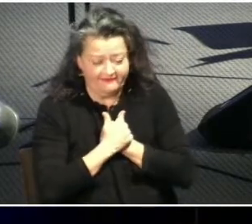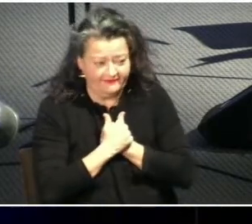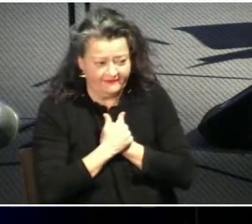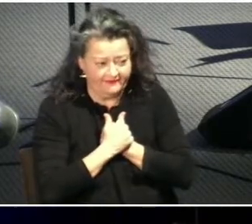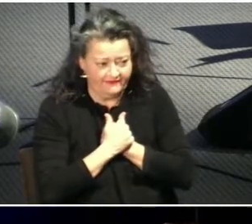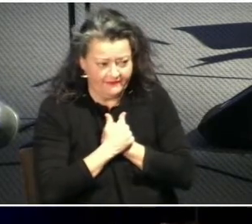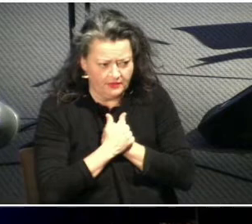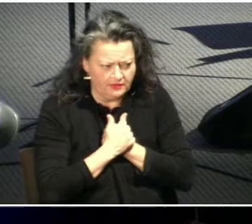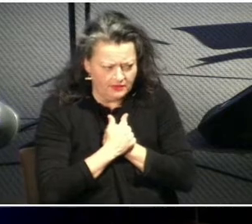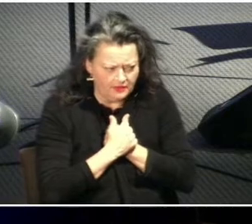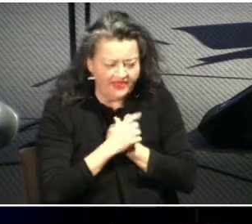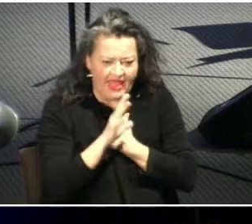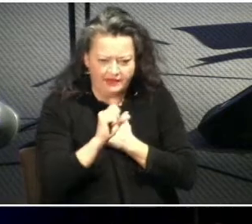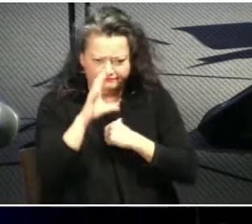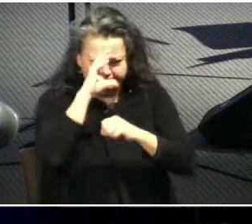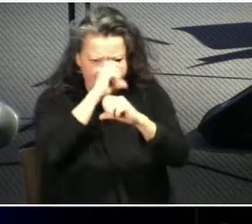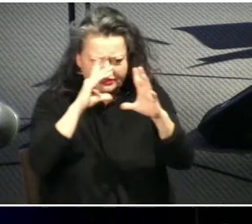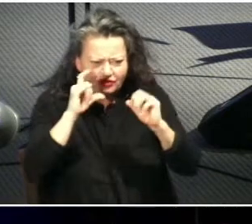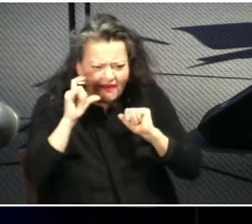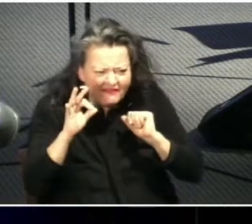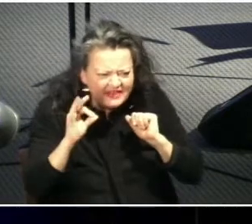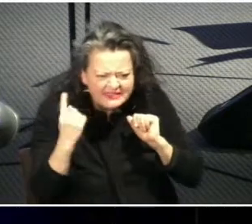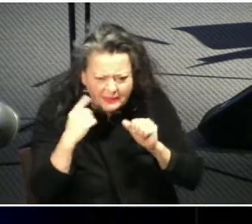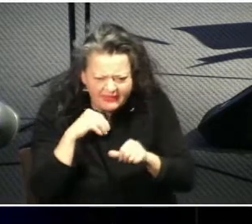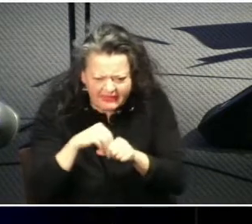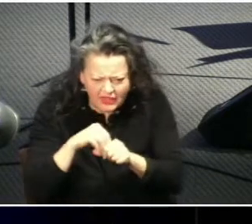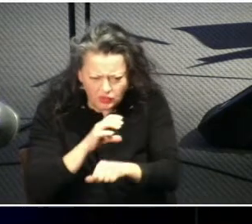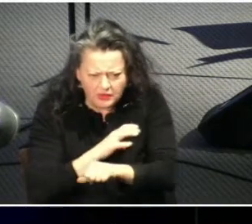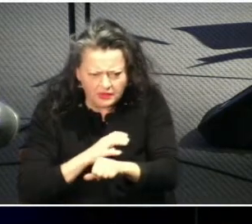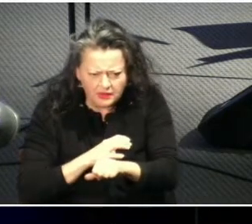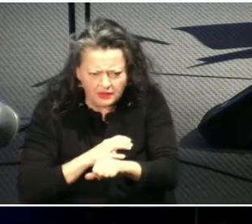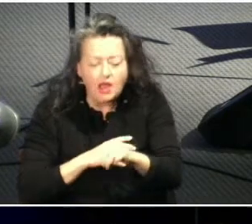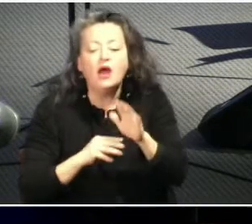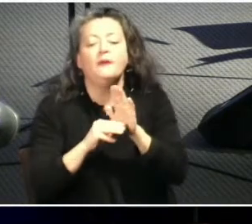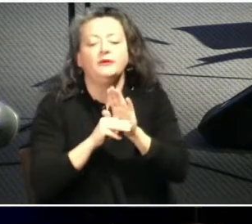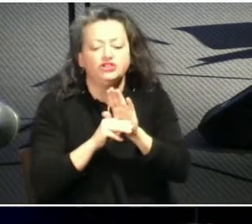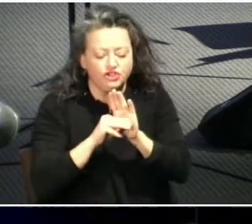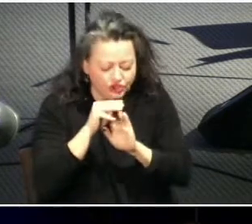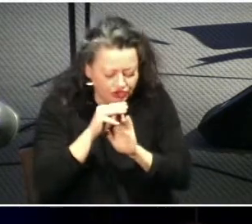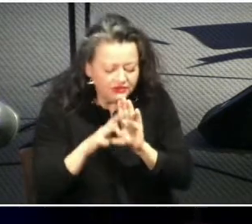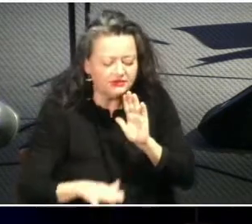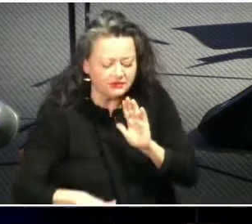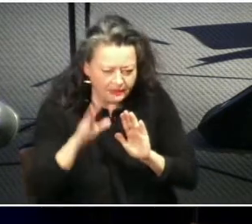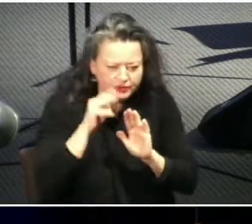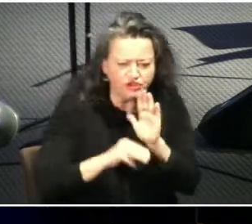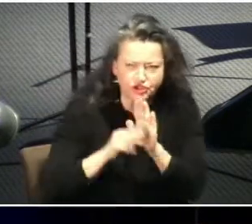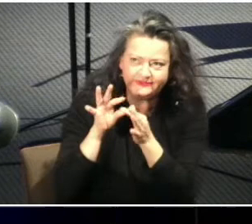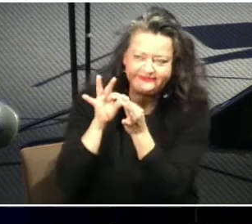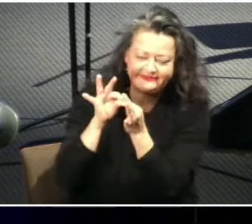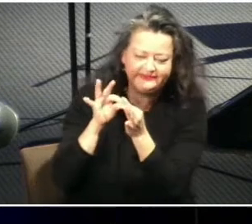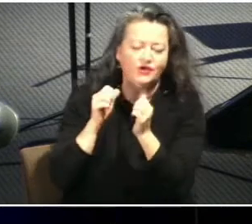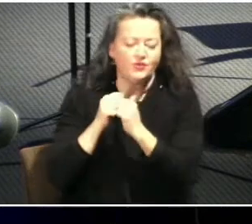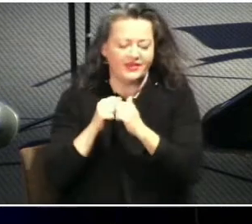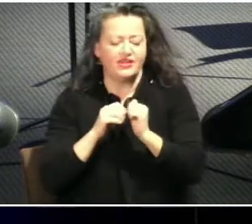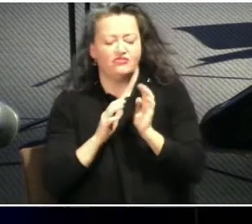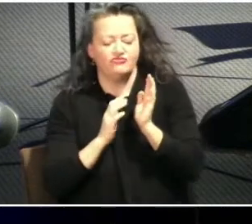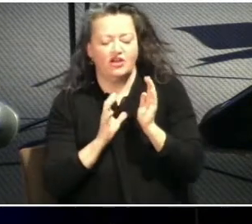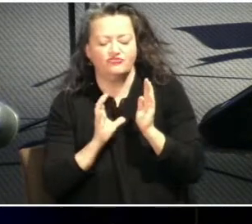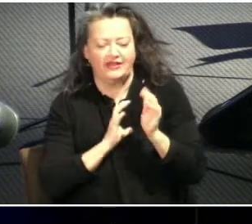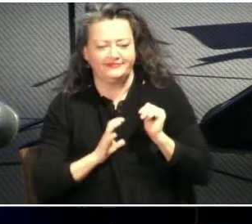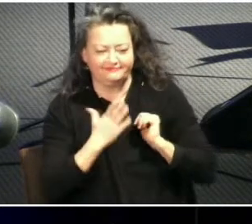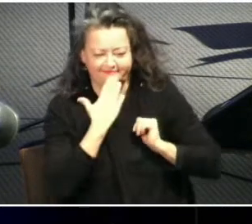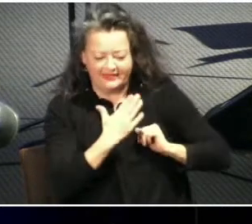in christ because i grew up in a christian home so in a lot of ways my maturing as a woman